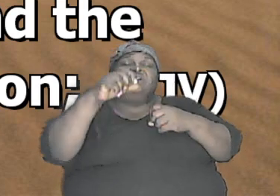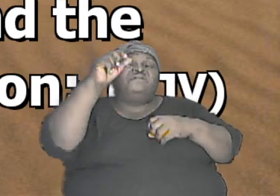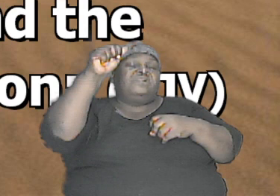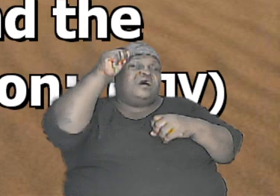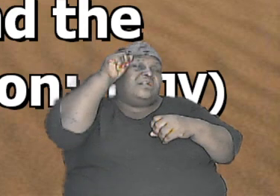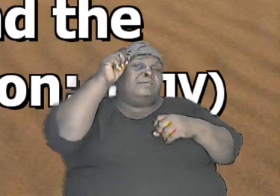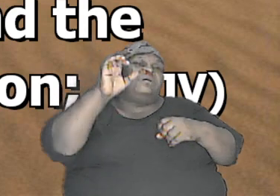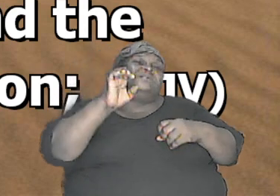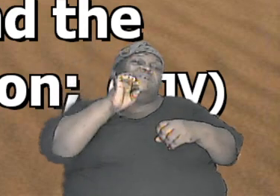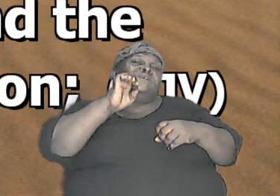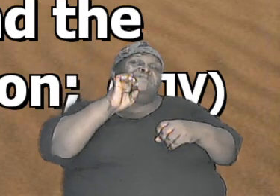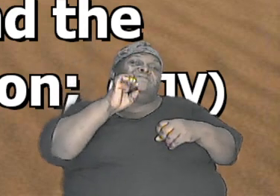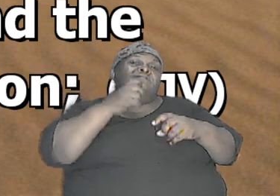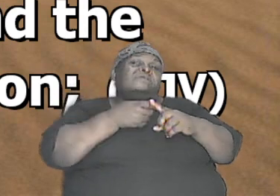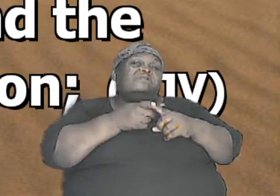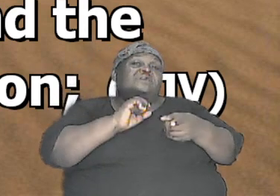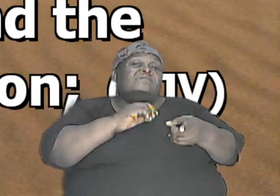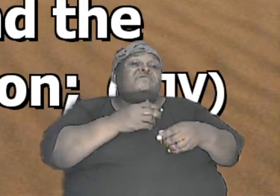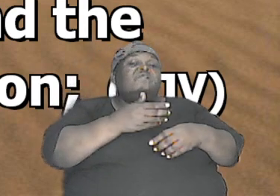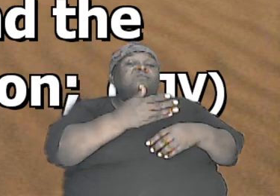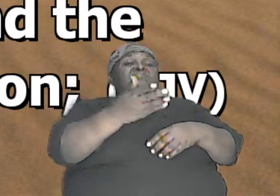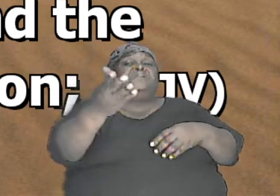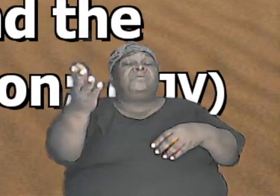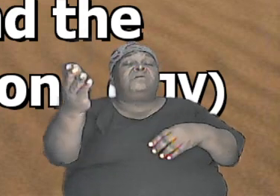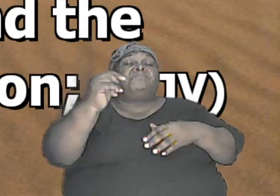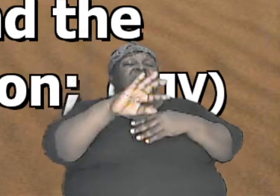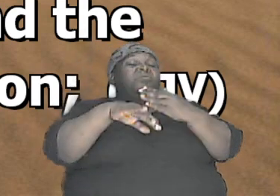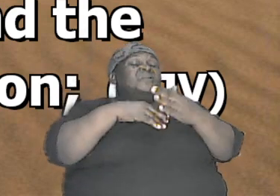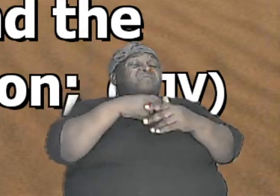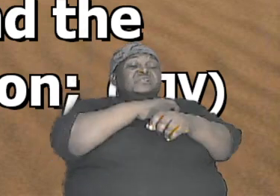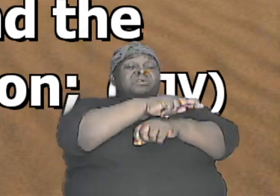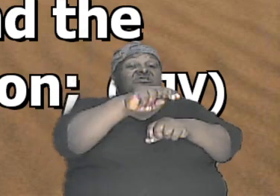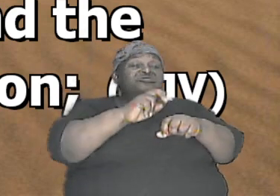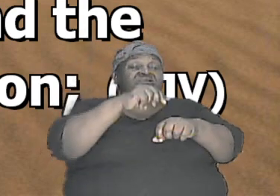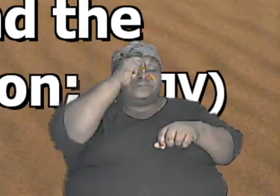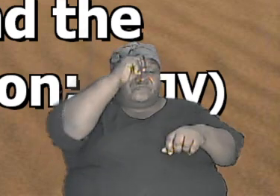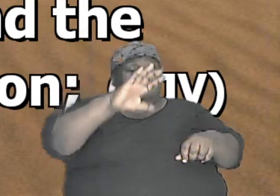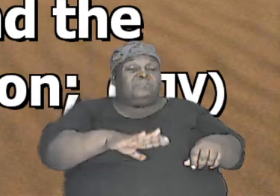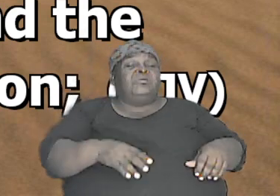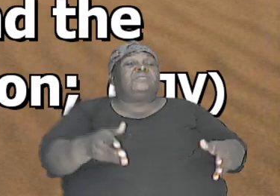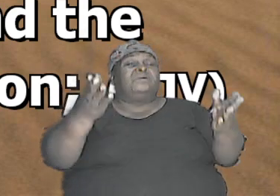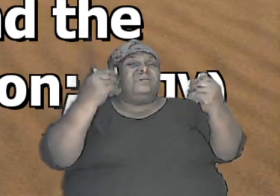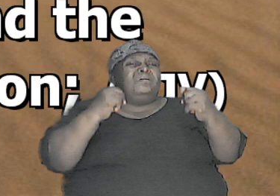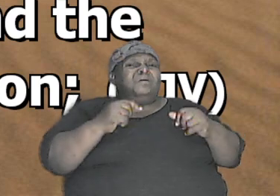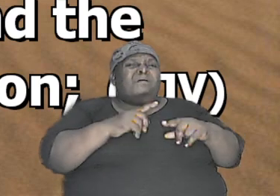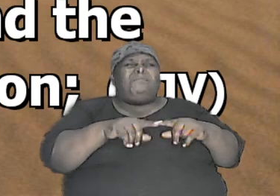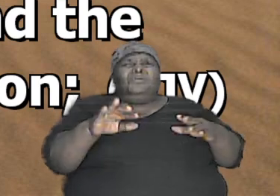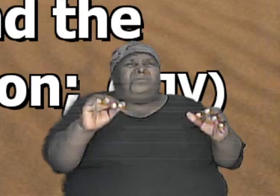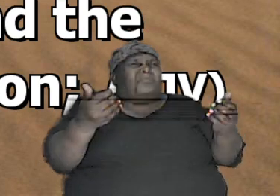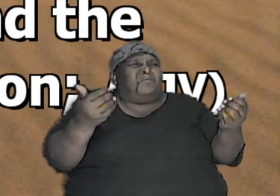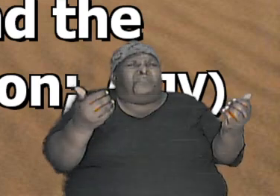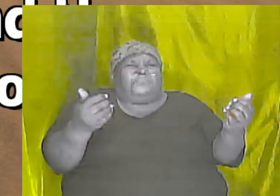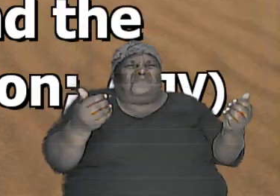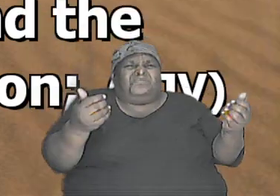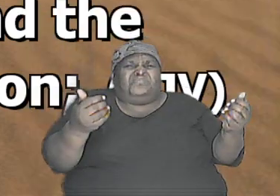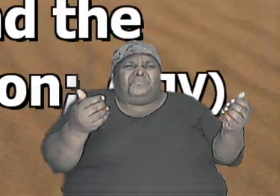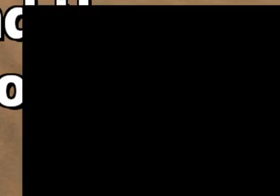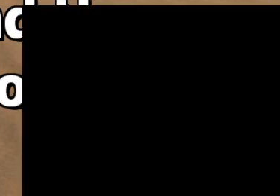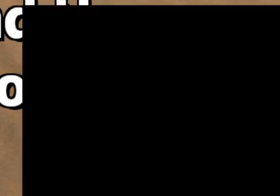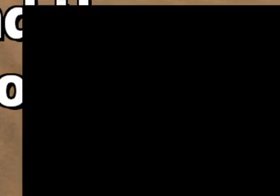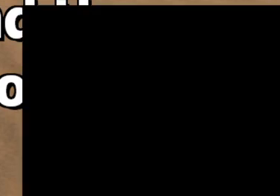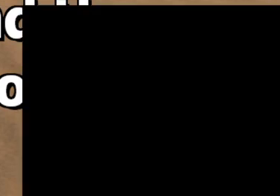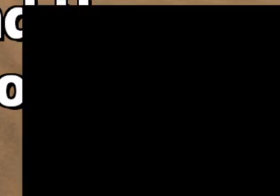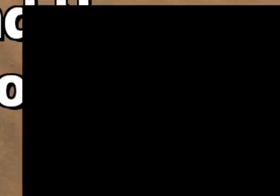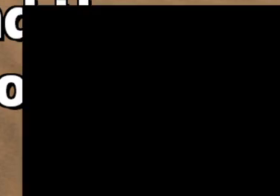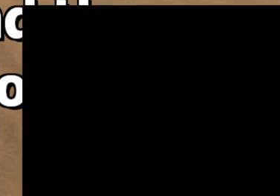and from them all the nations of men came but how is it because if the